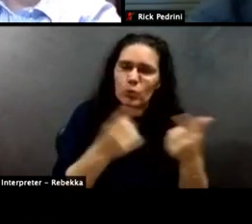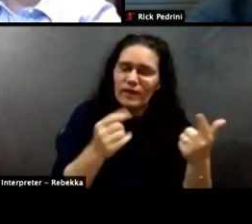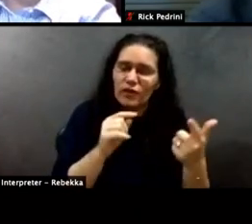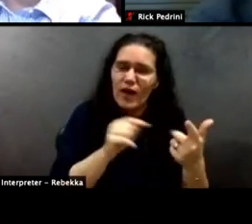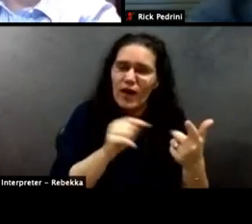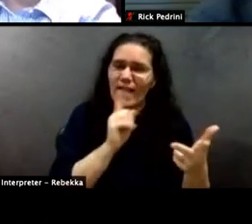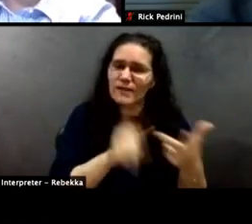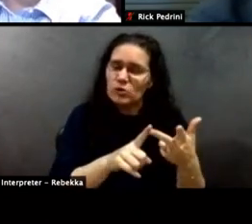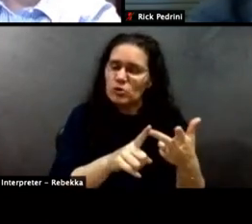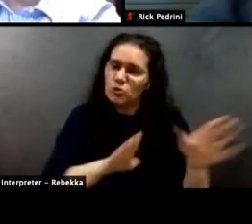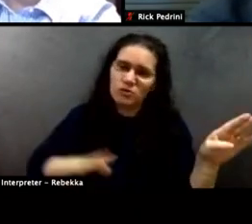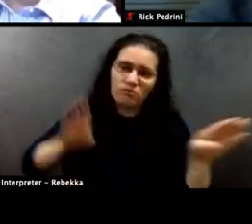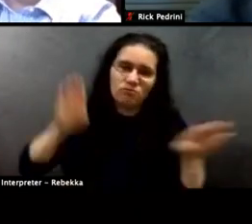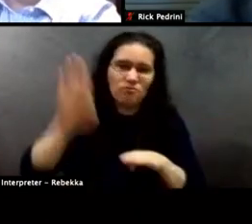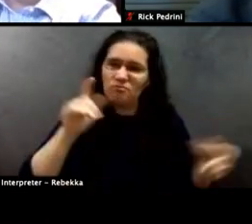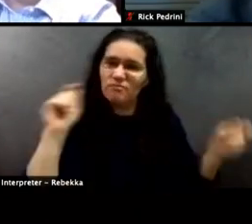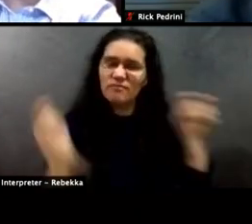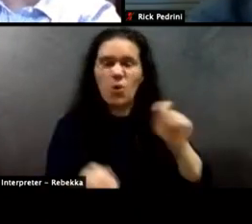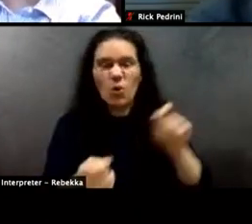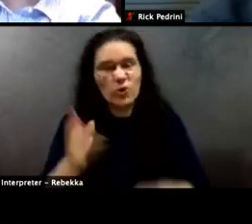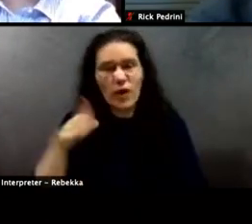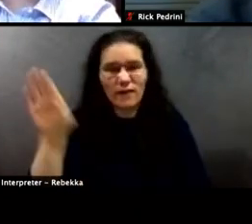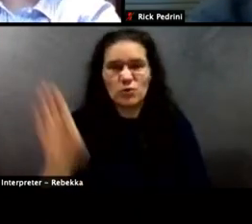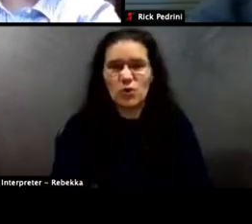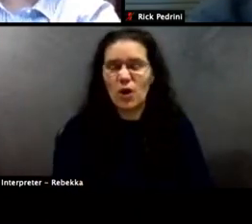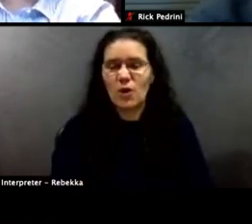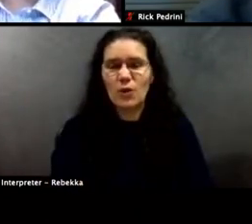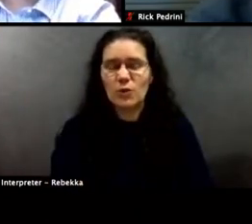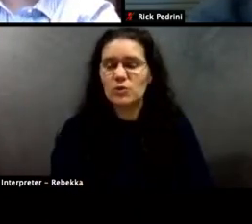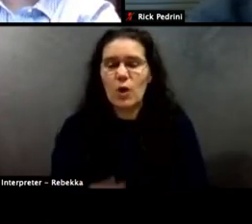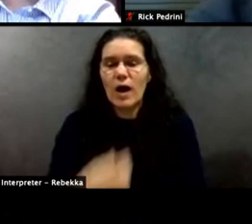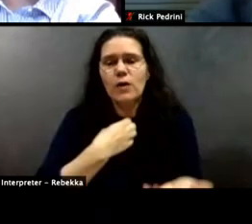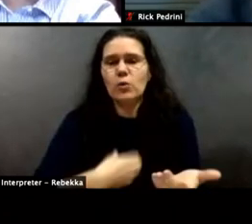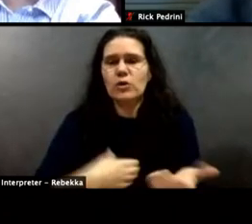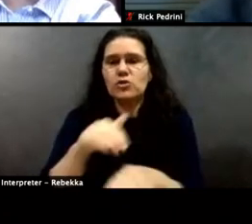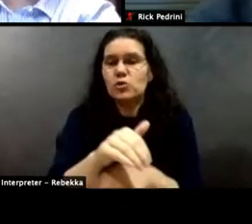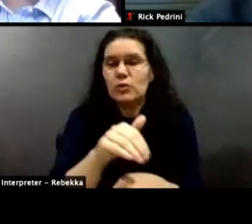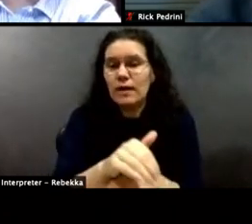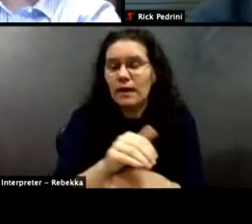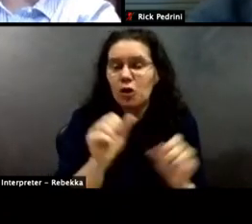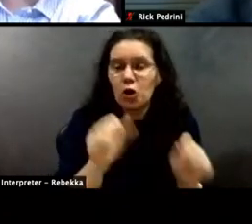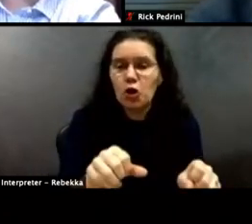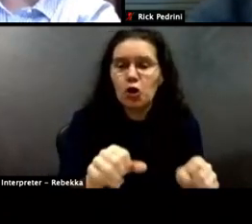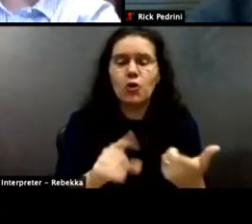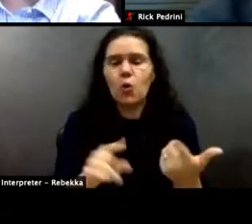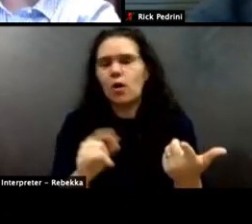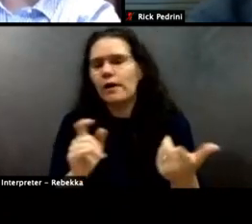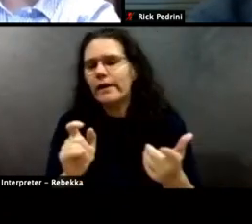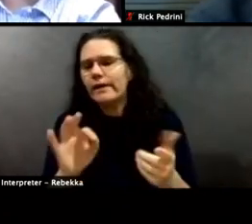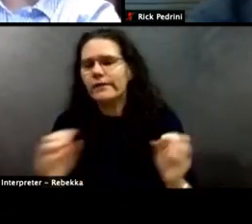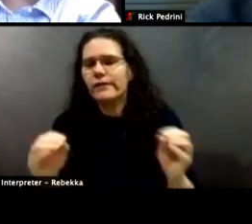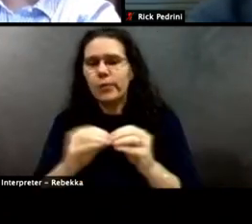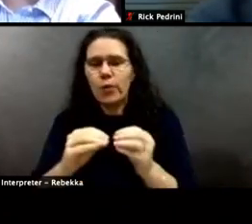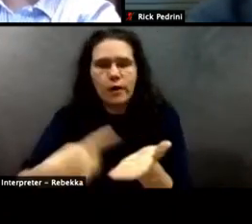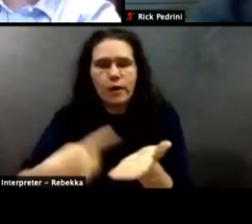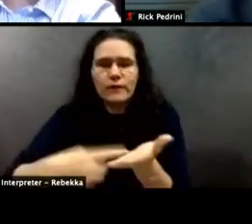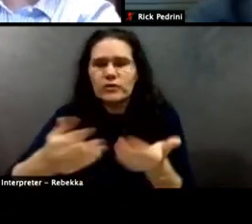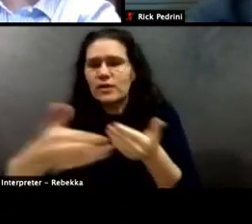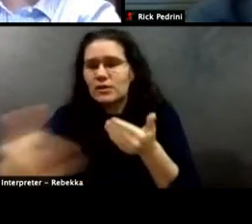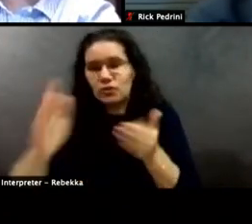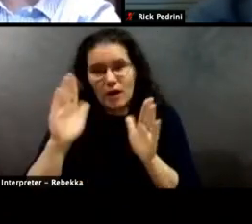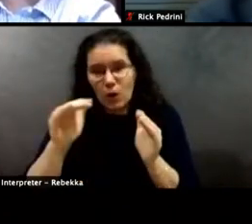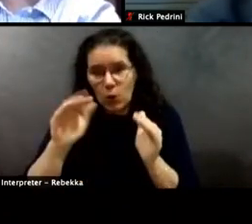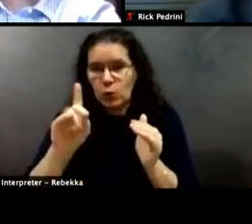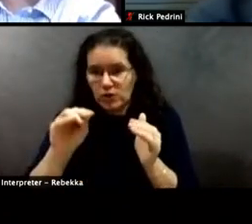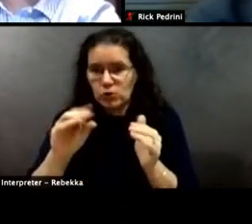options. And it's like I want what I would love to hear, whether it's like tonight or in a follow on conversation, which I hope we have a lot more of where we can get to